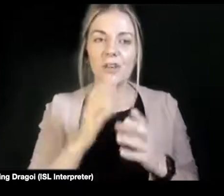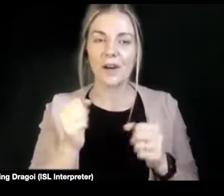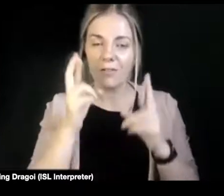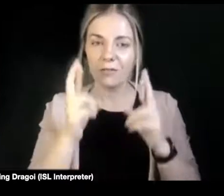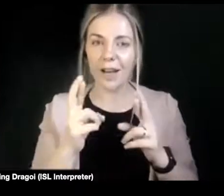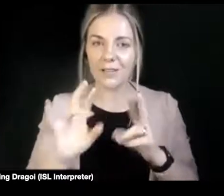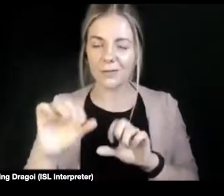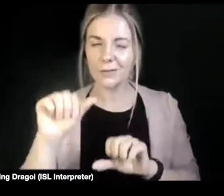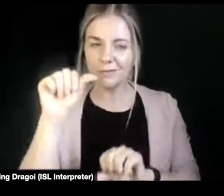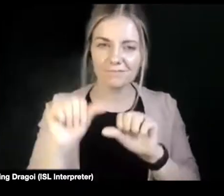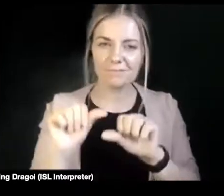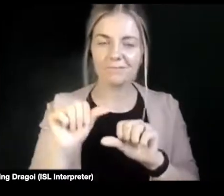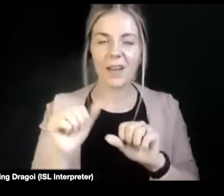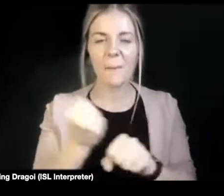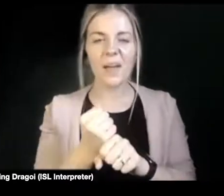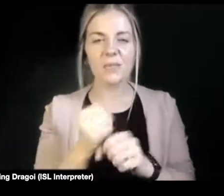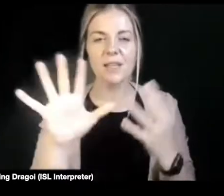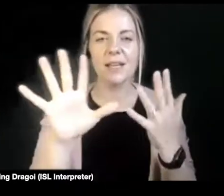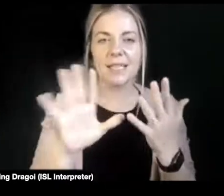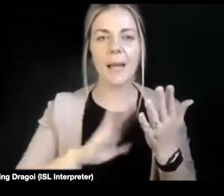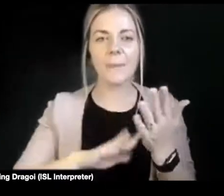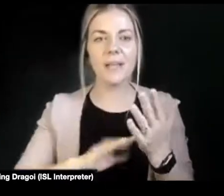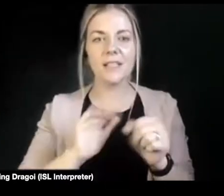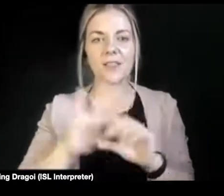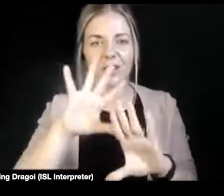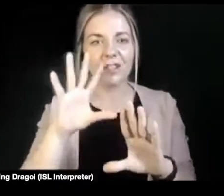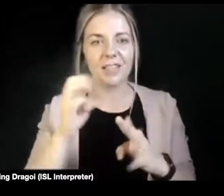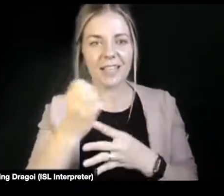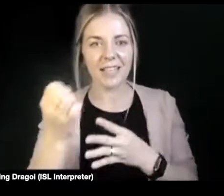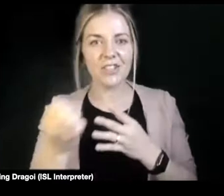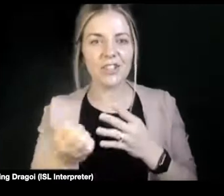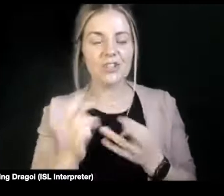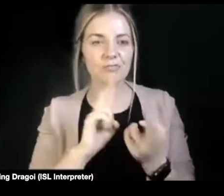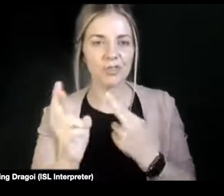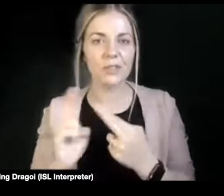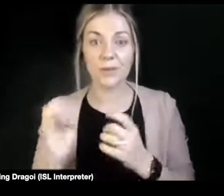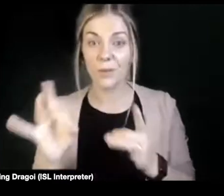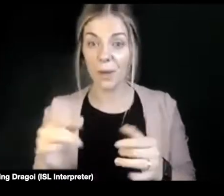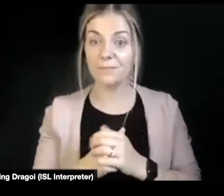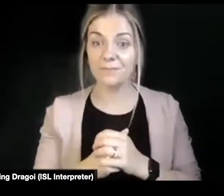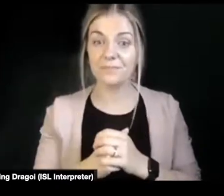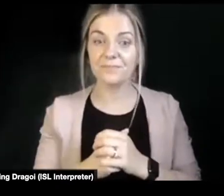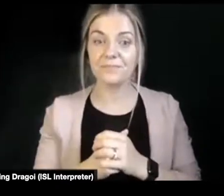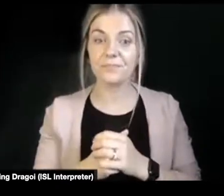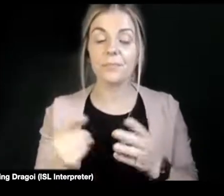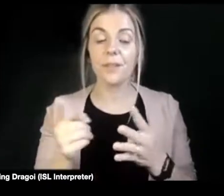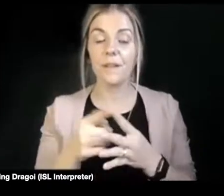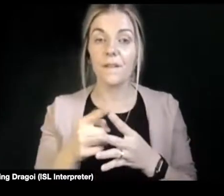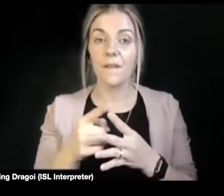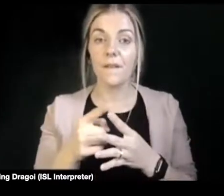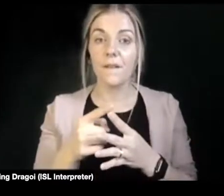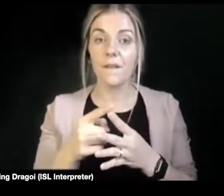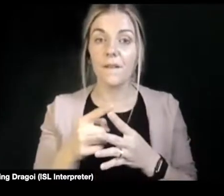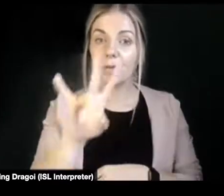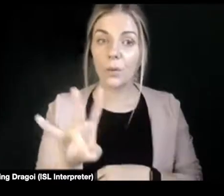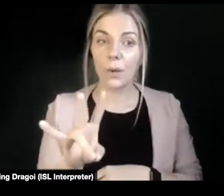pretty good time. Ten minutes to get all responses to this, right? So the first question is, what